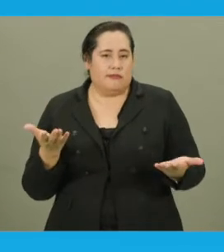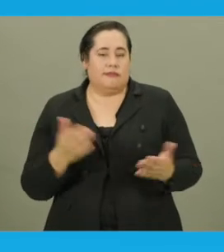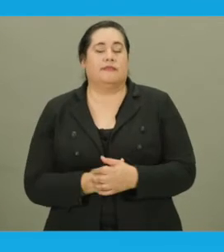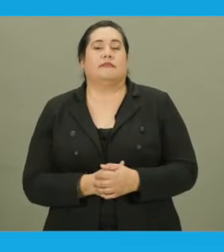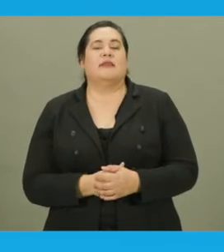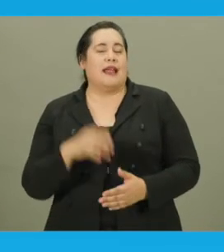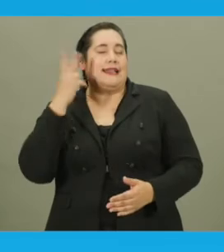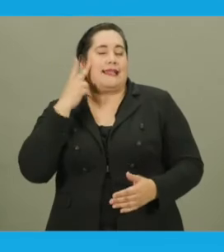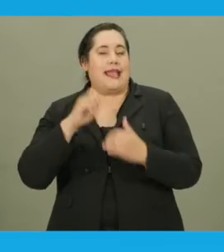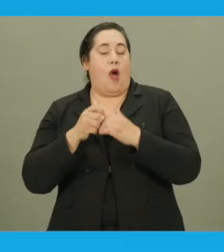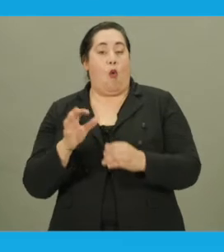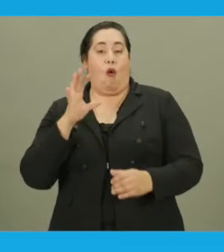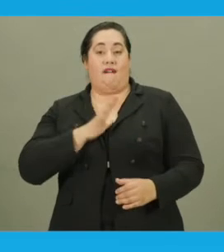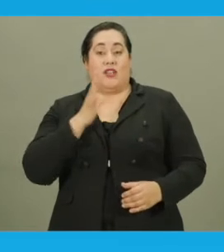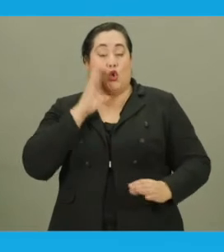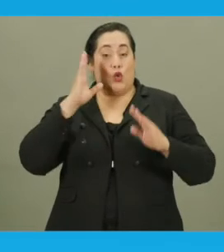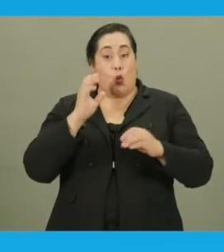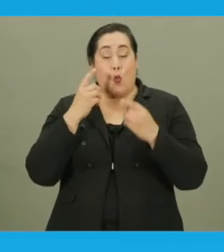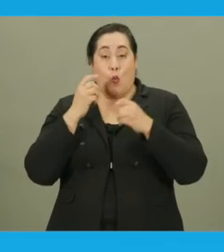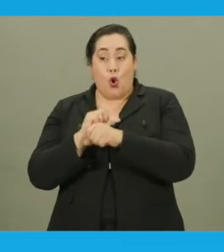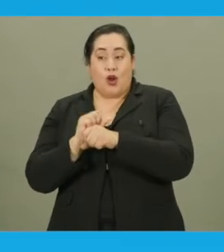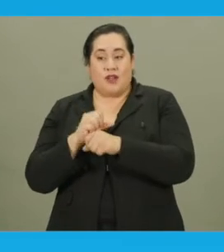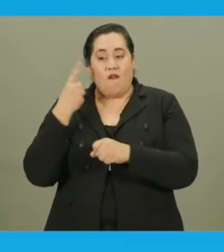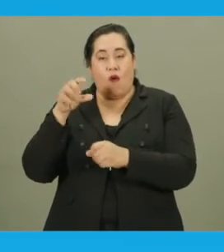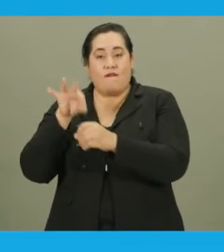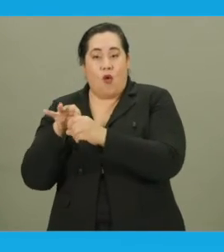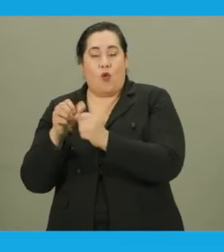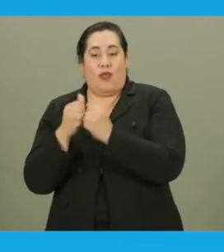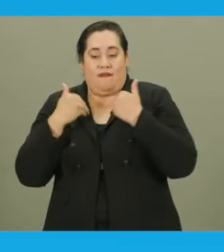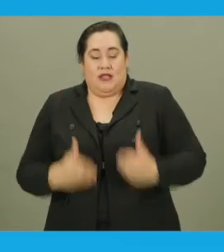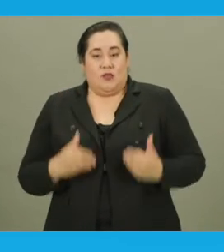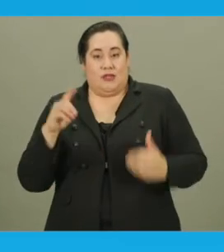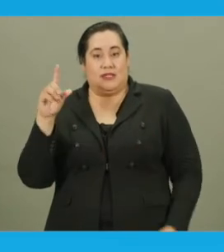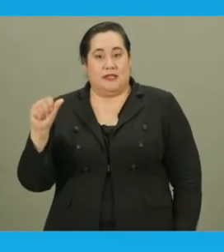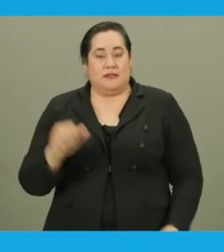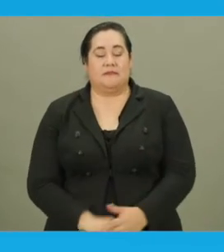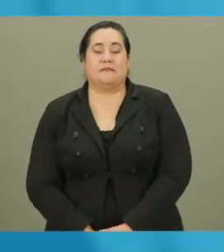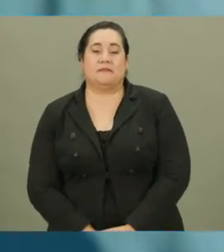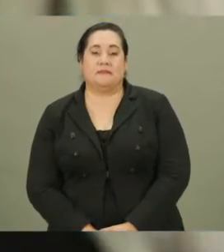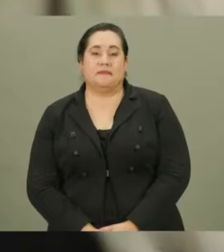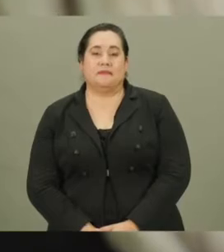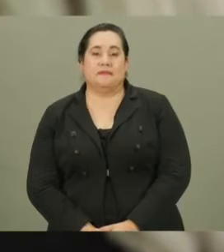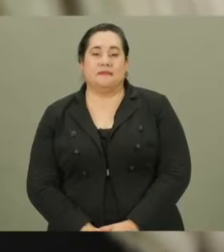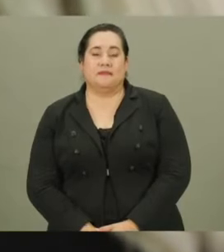or not. Let's see how the official greeting works for a voter with a physical disability.